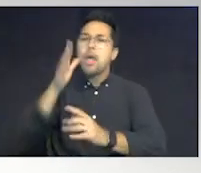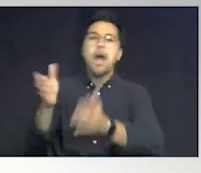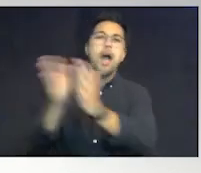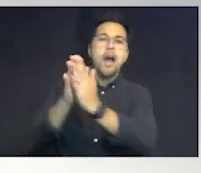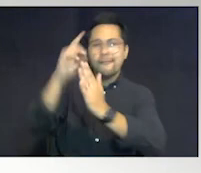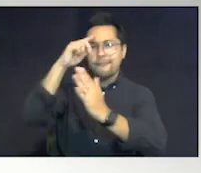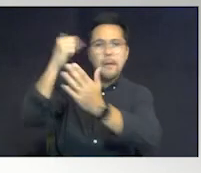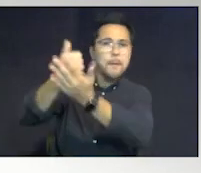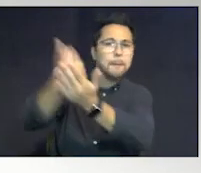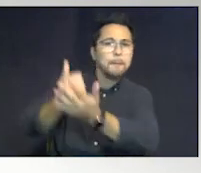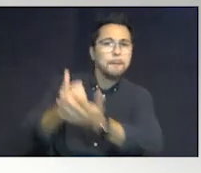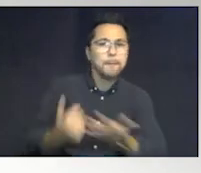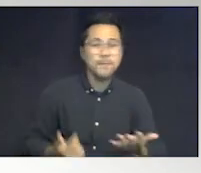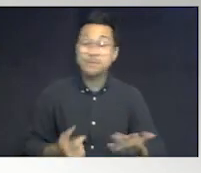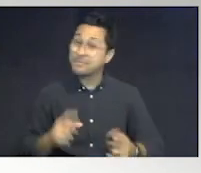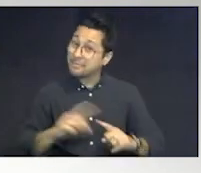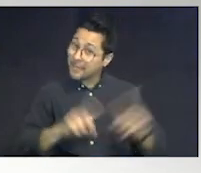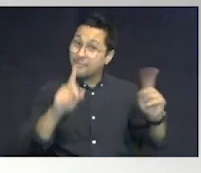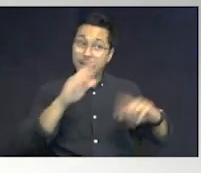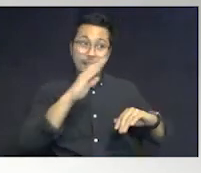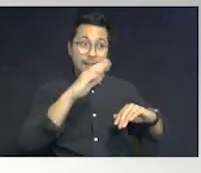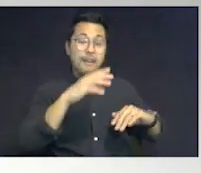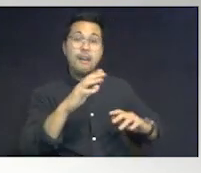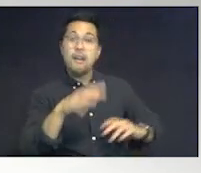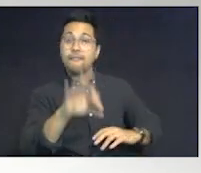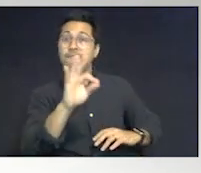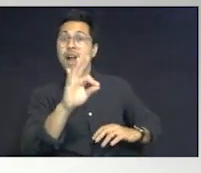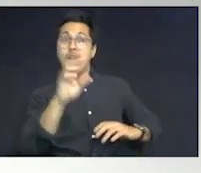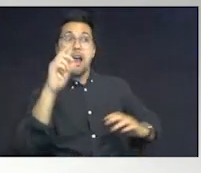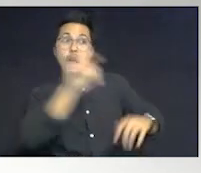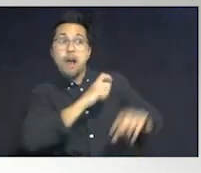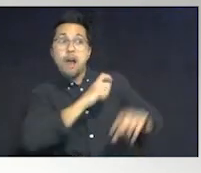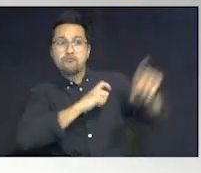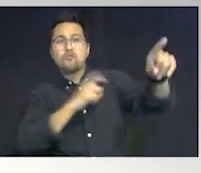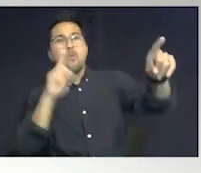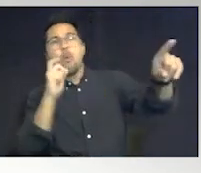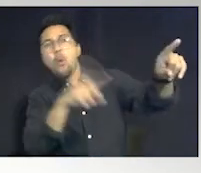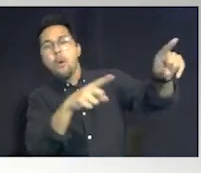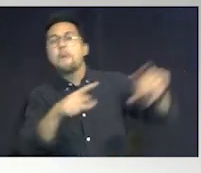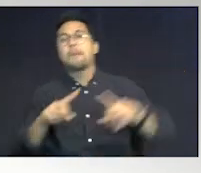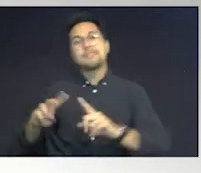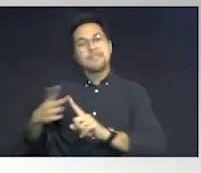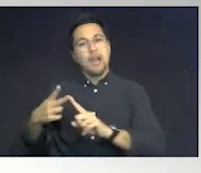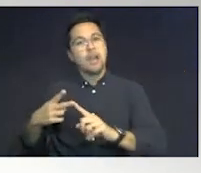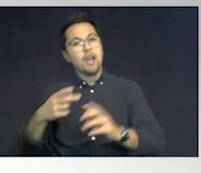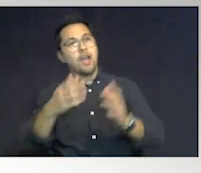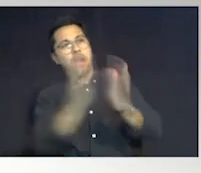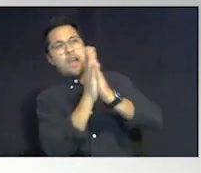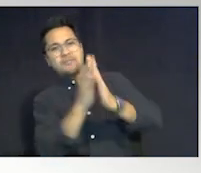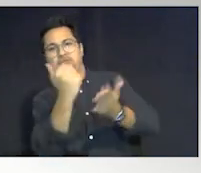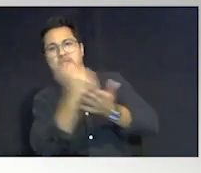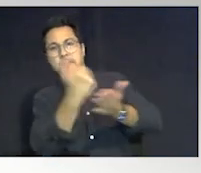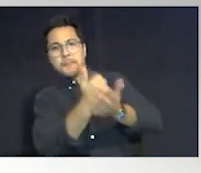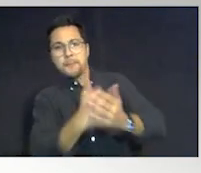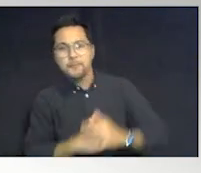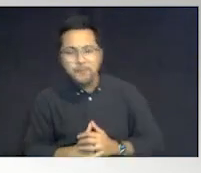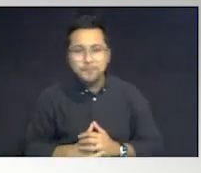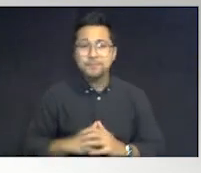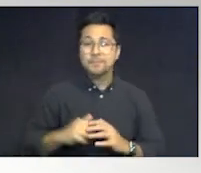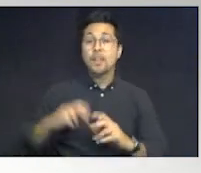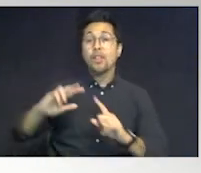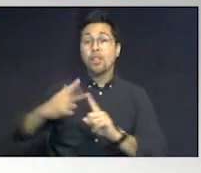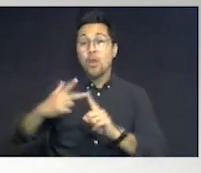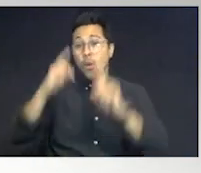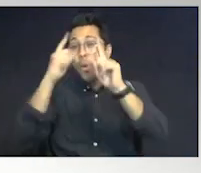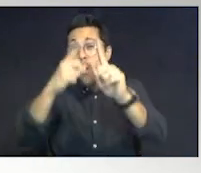Right? It's different from finding the officer site-wise and asking for help. That's the second goal. Third